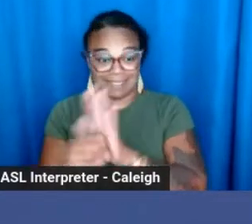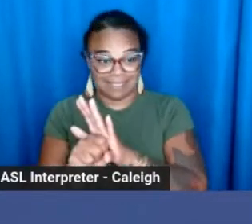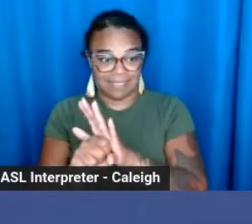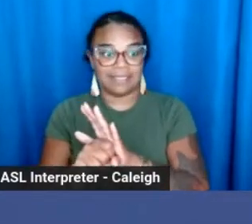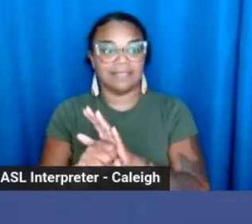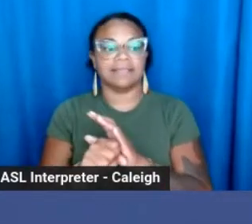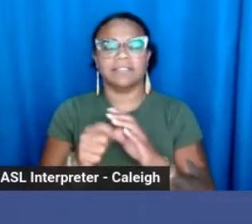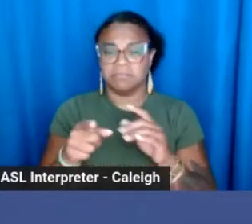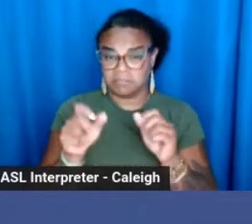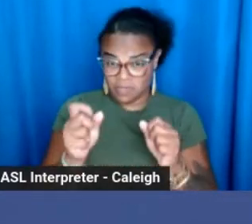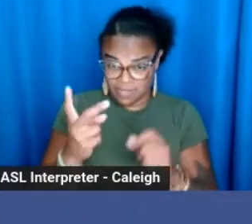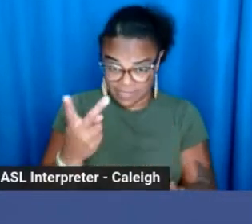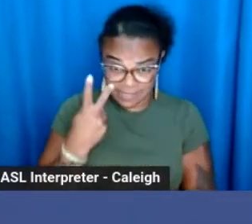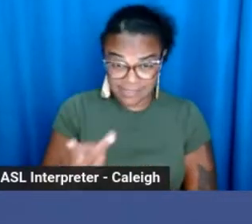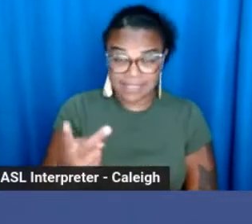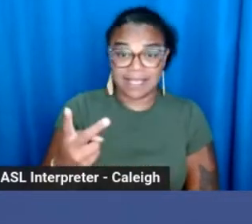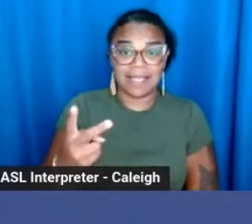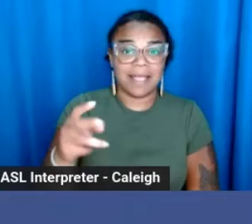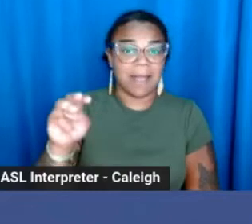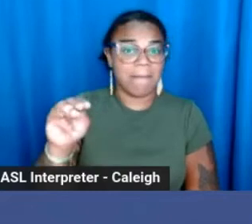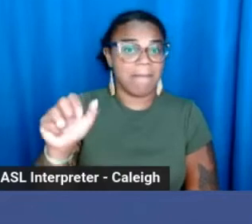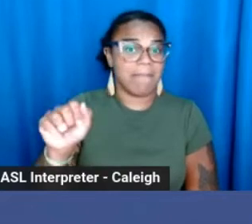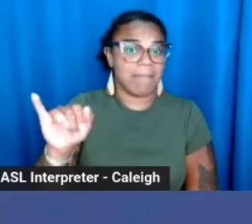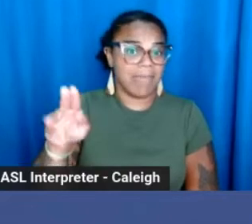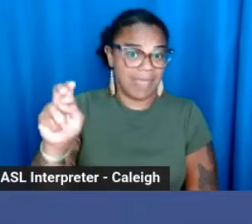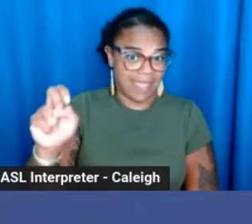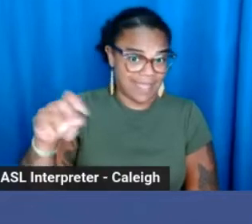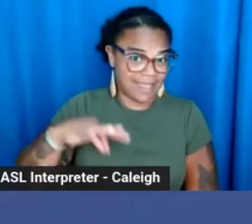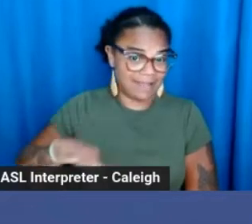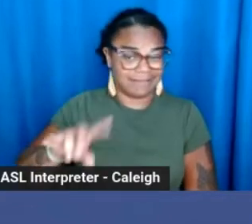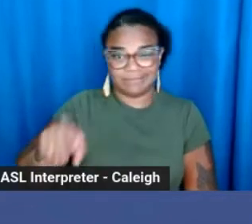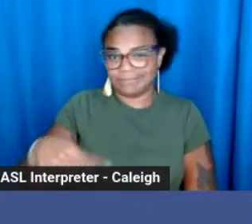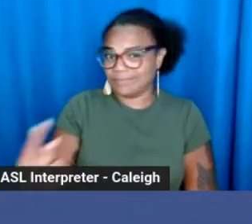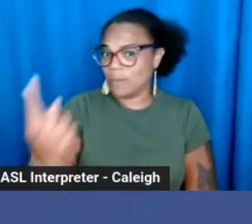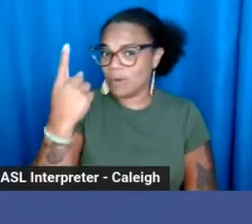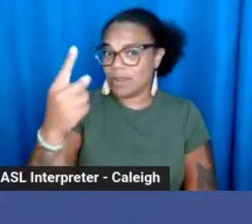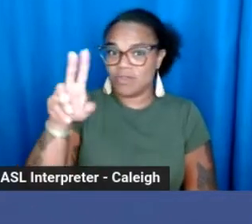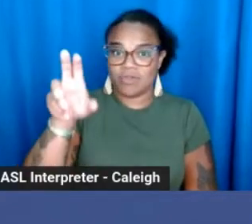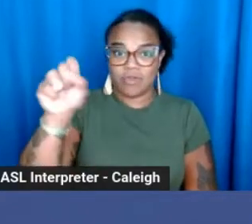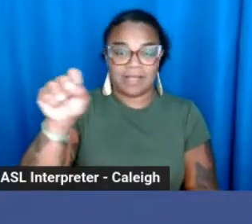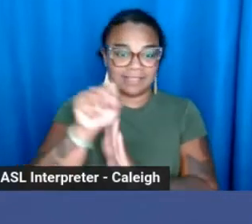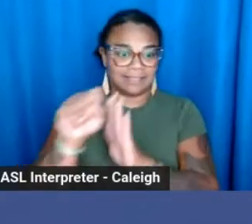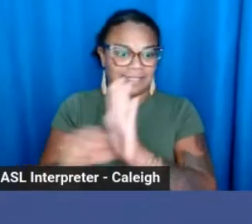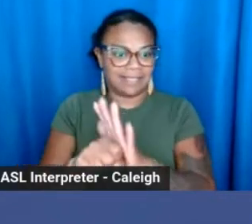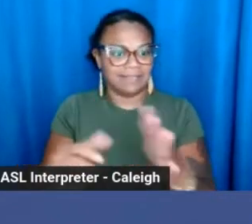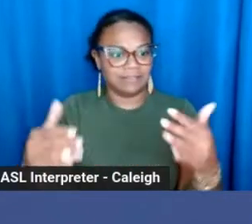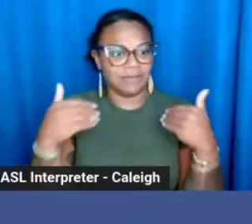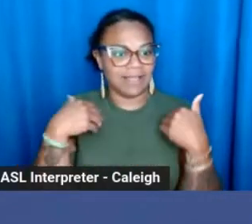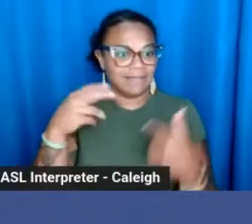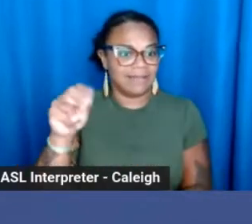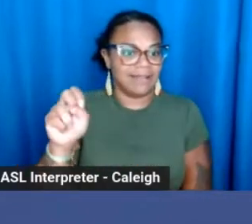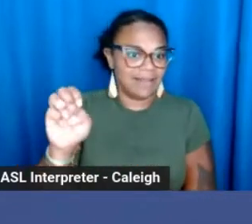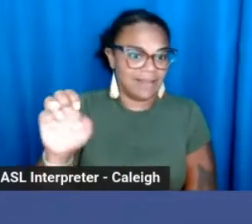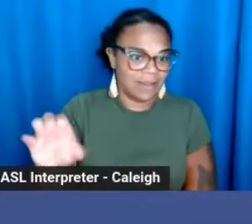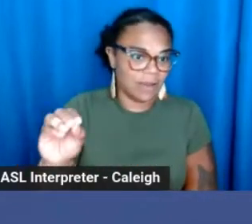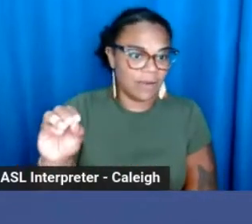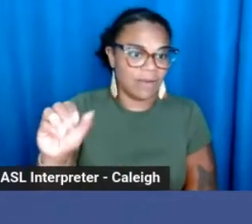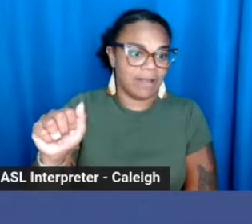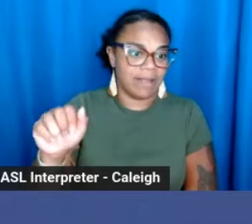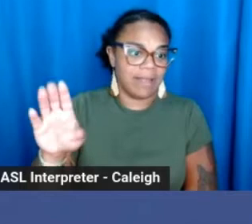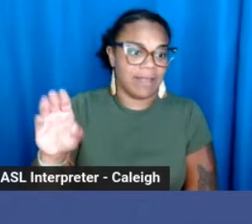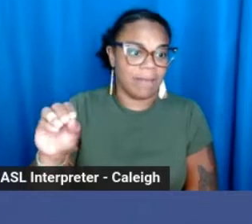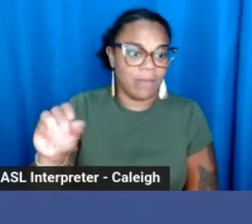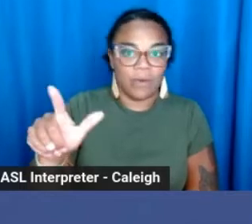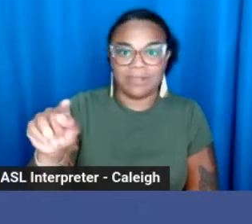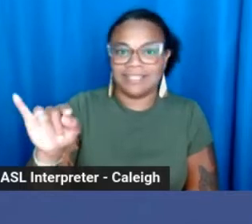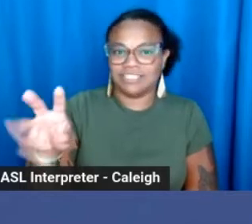As you can see, Maine is the only U.S. state to have neo-abolitionism, or the word that